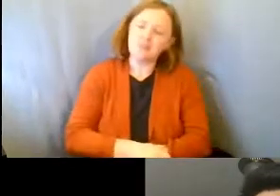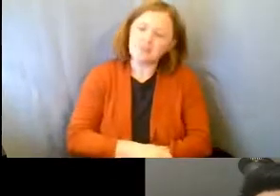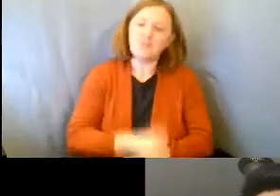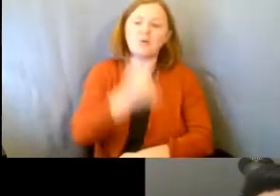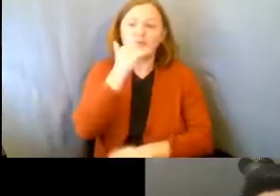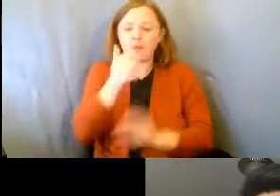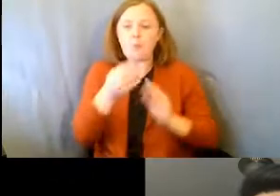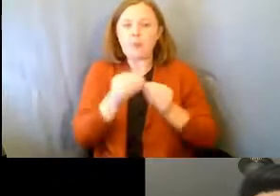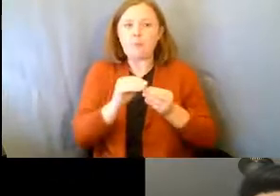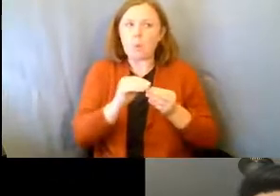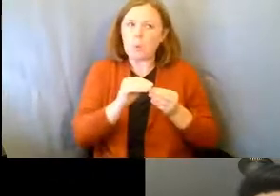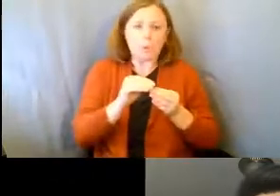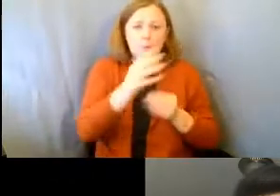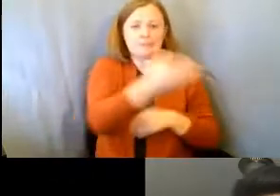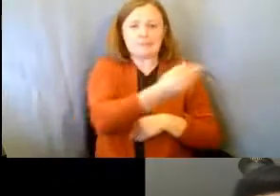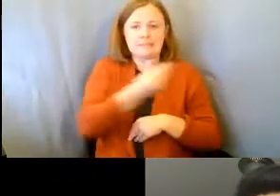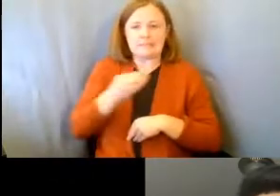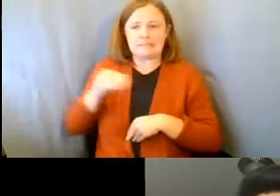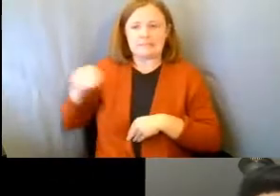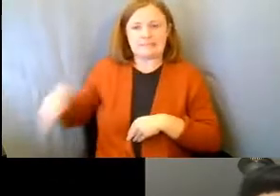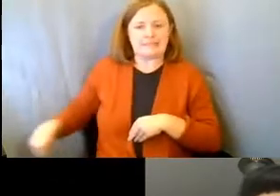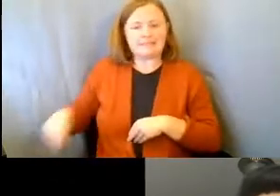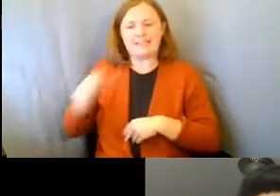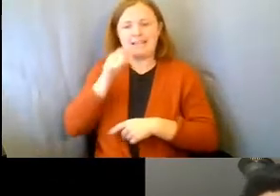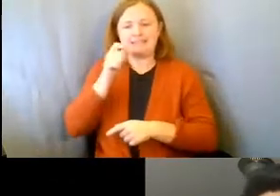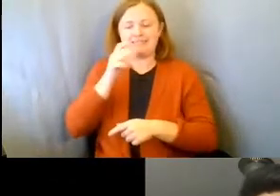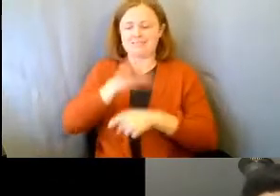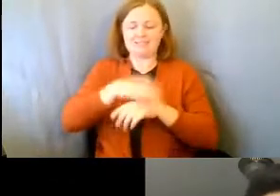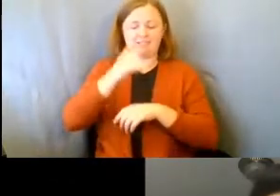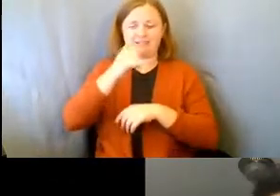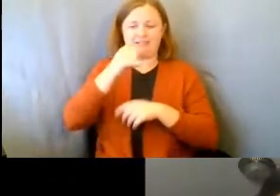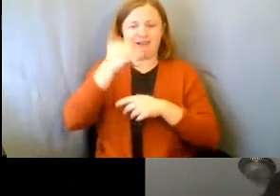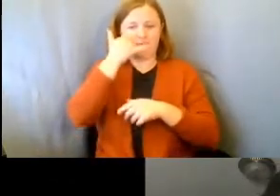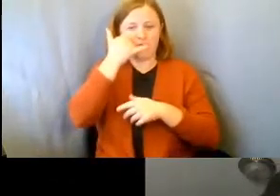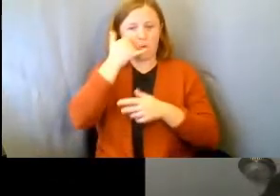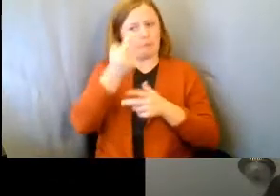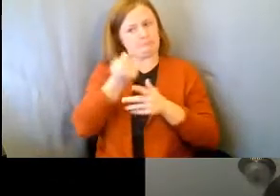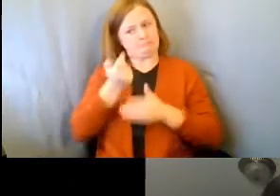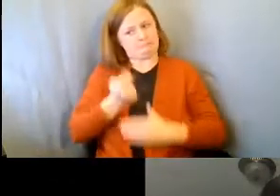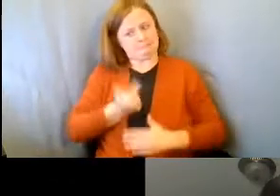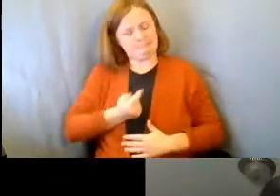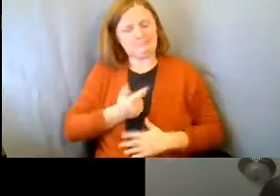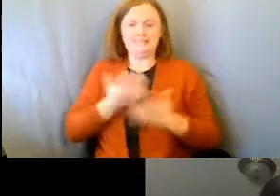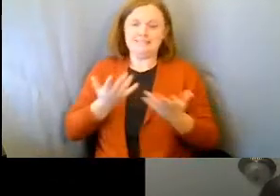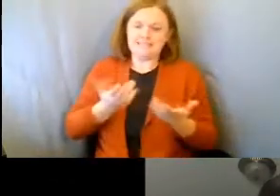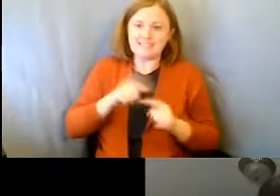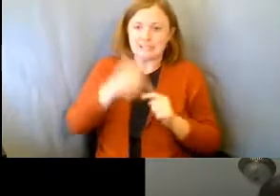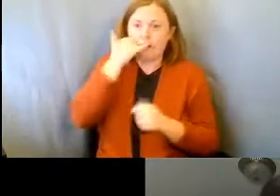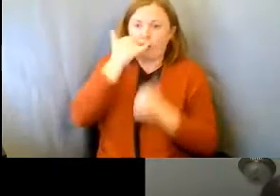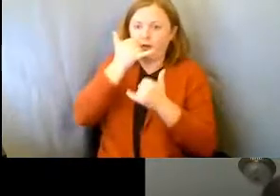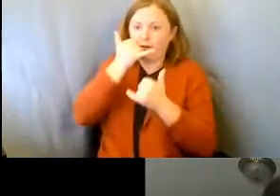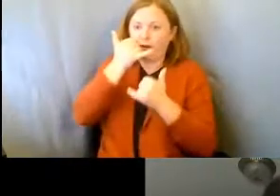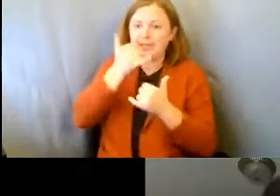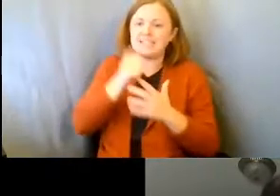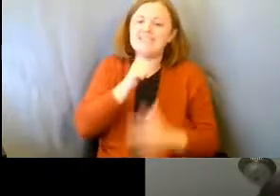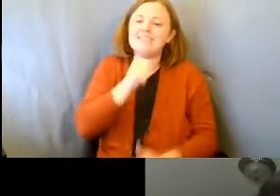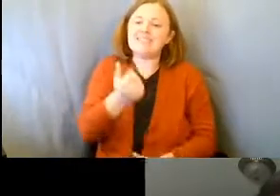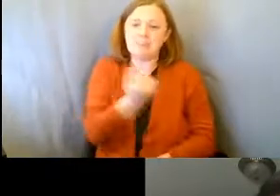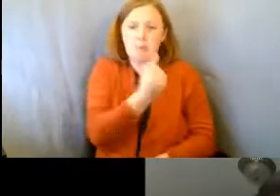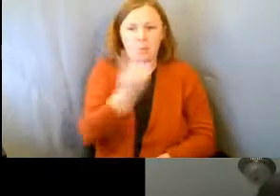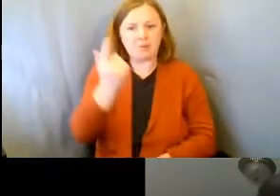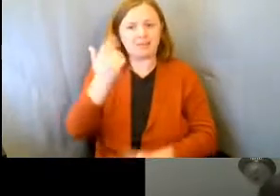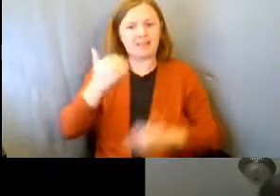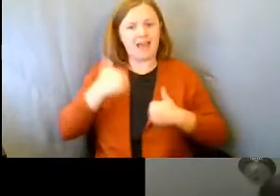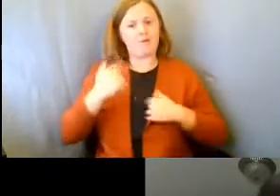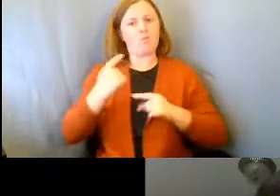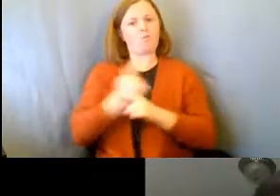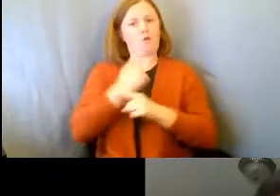numbers needed to disappear off of his phone. You know, he doesn't always have